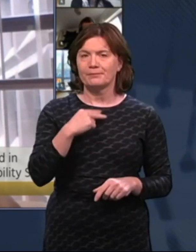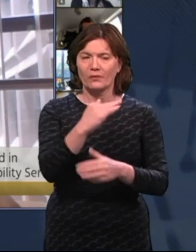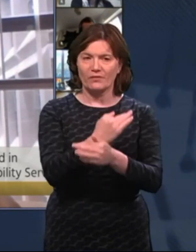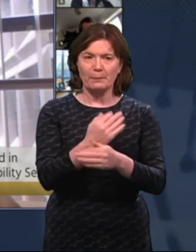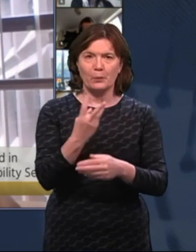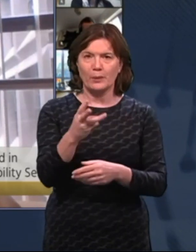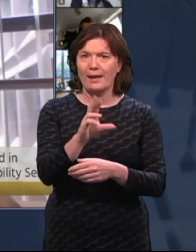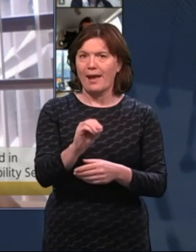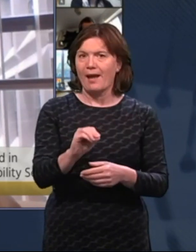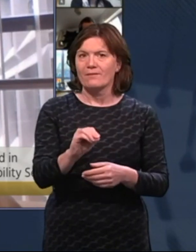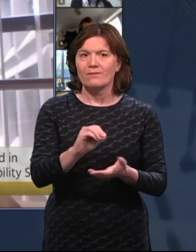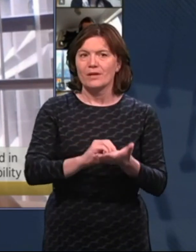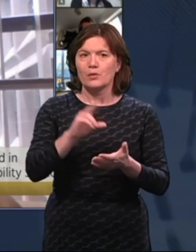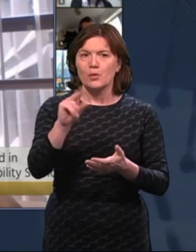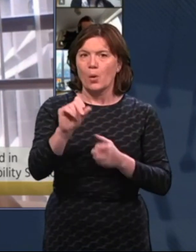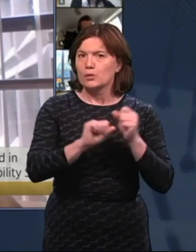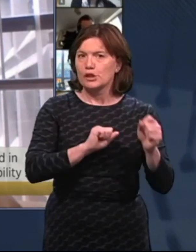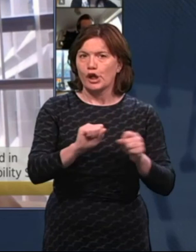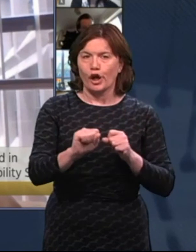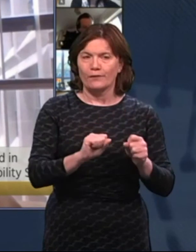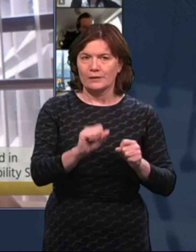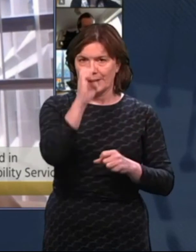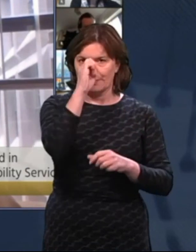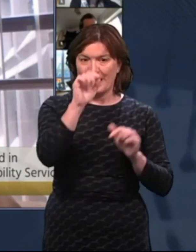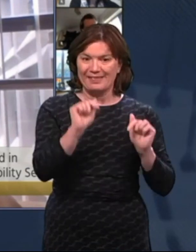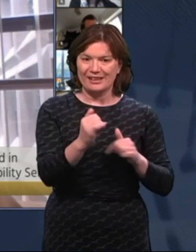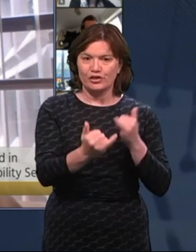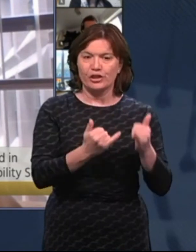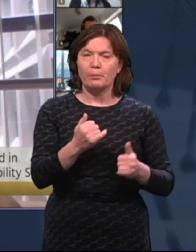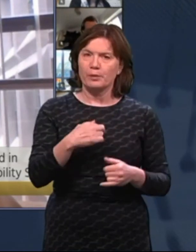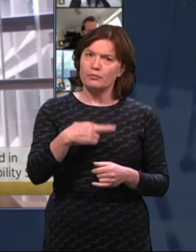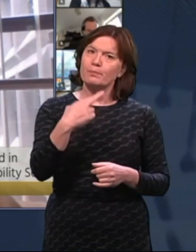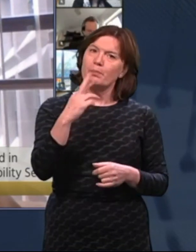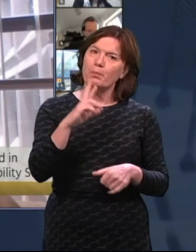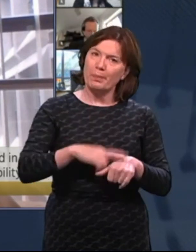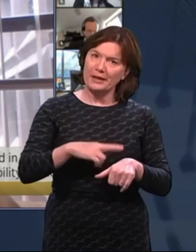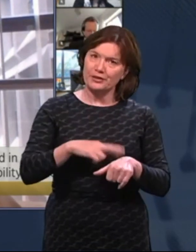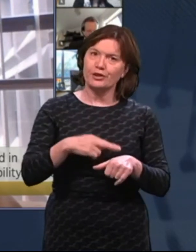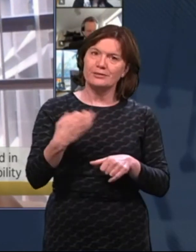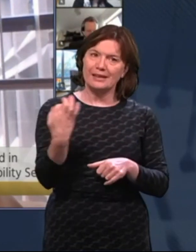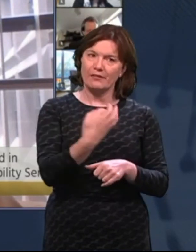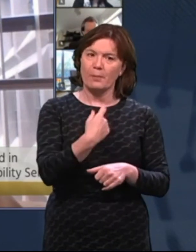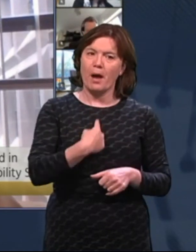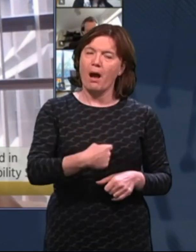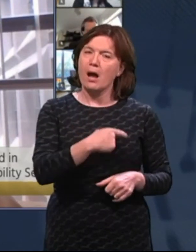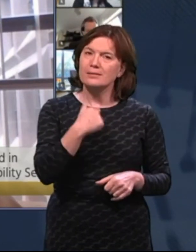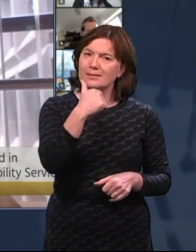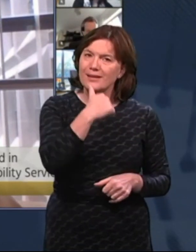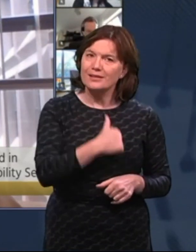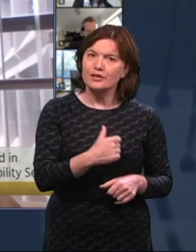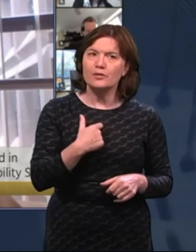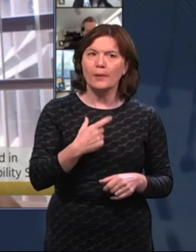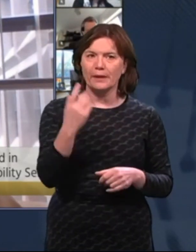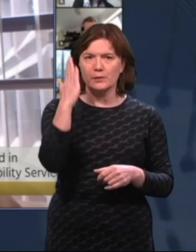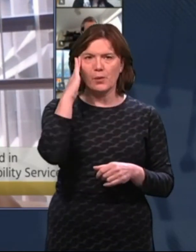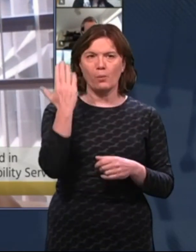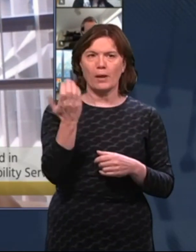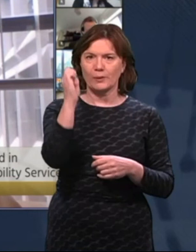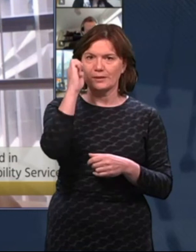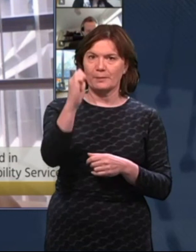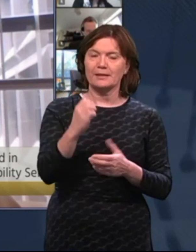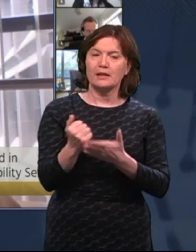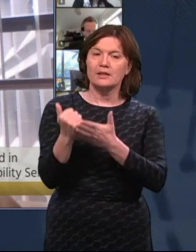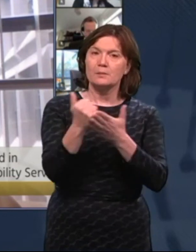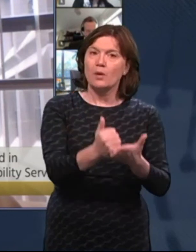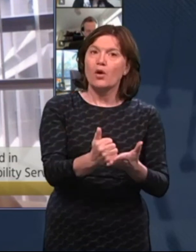But I think they would prefer that honest engagement that they won't be getting them. And I think we need to look at, you know, supporting families who need the help to